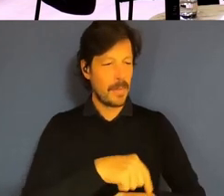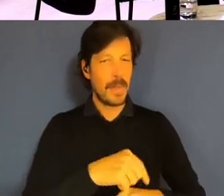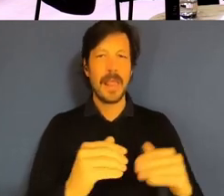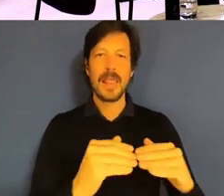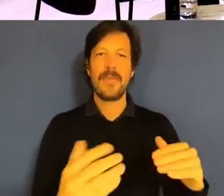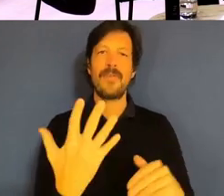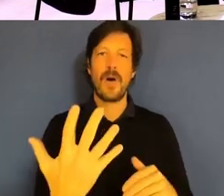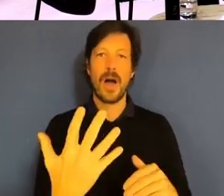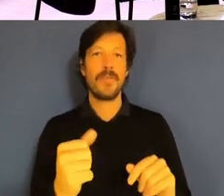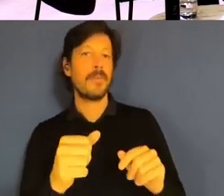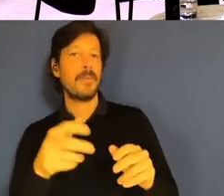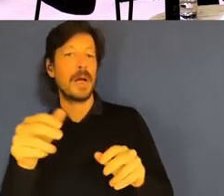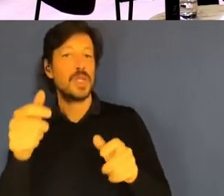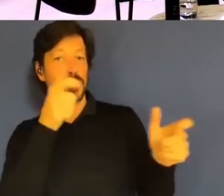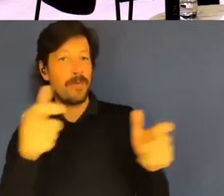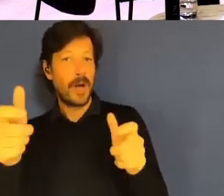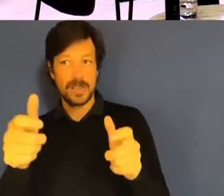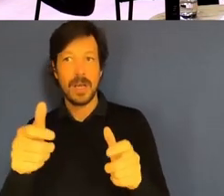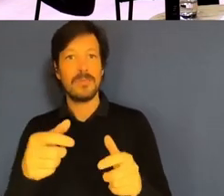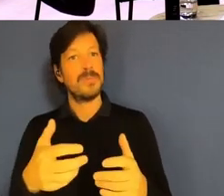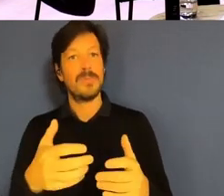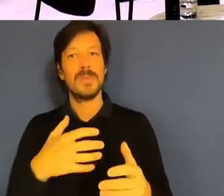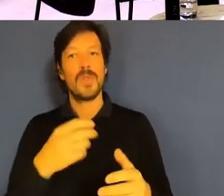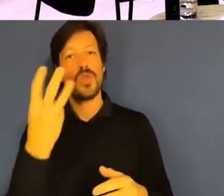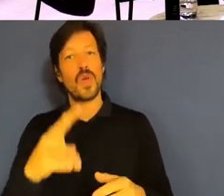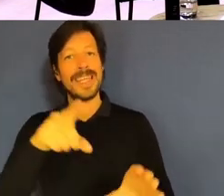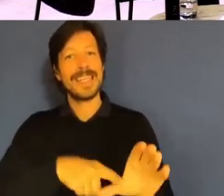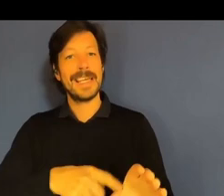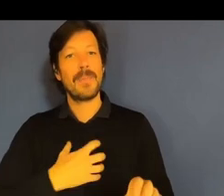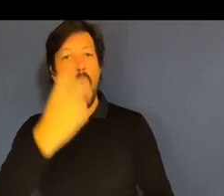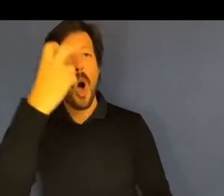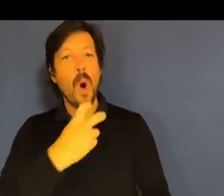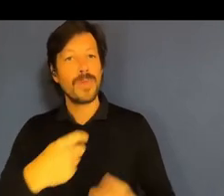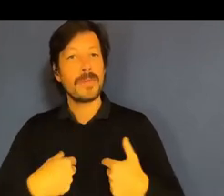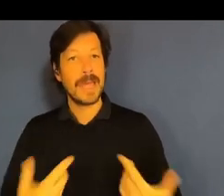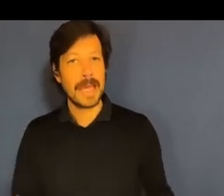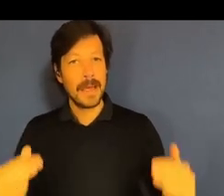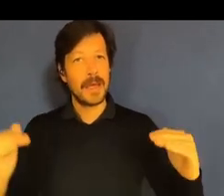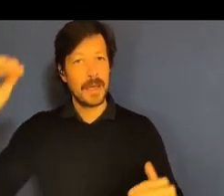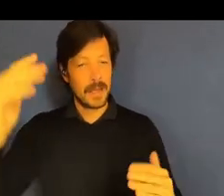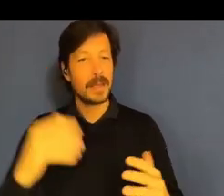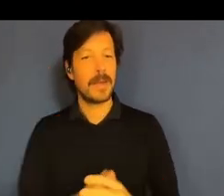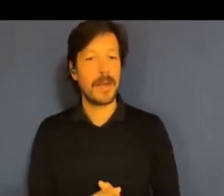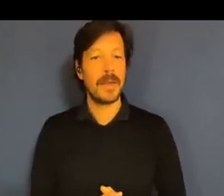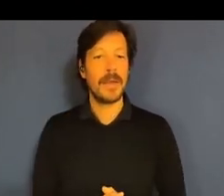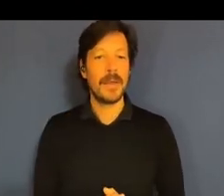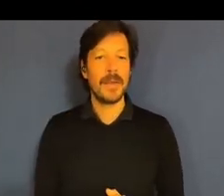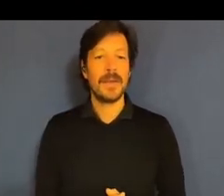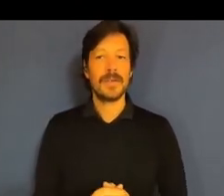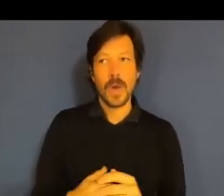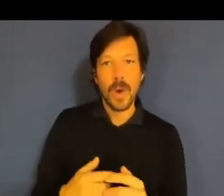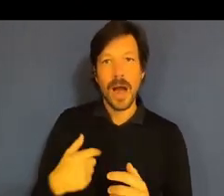supervisor was 30 years older than me. And, Peter, what you were saying around just the ability to learn from someone's corporate knowledge,